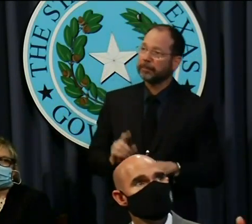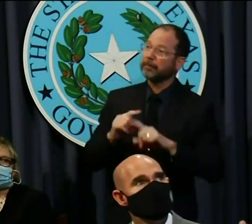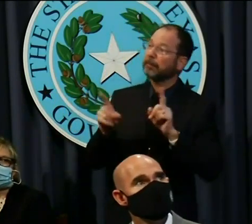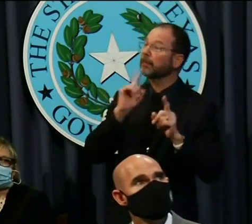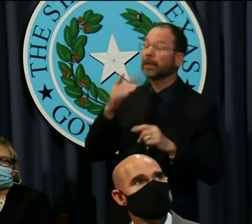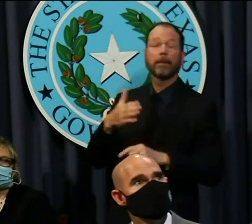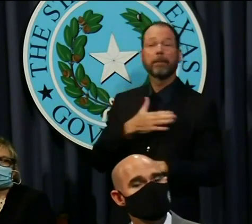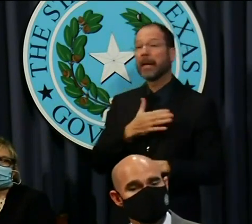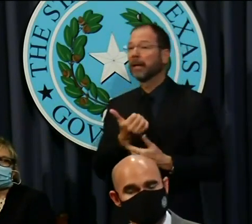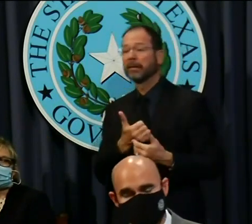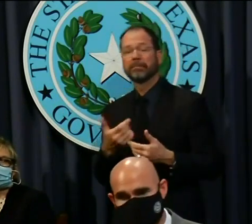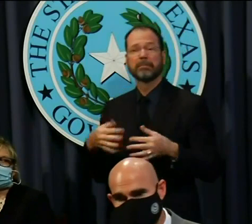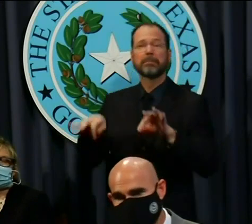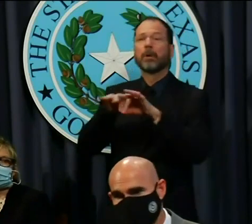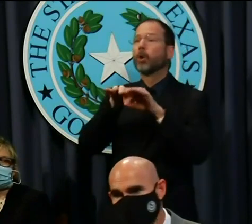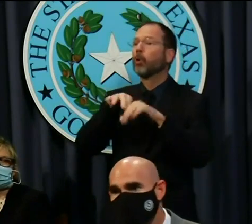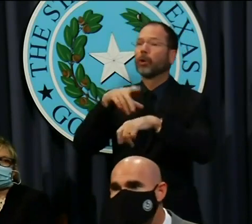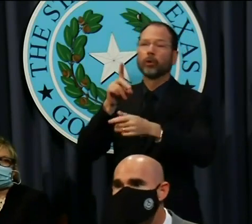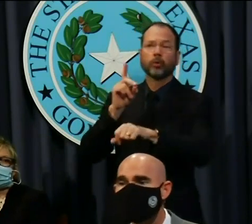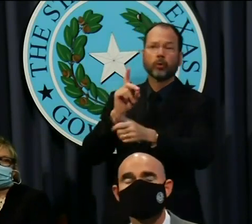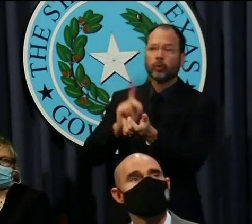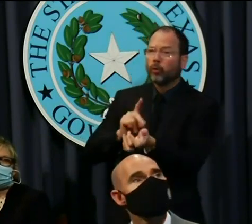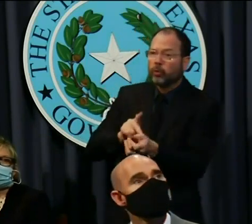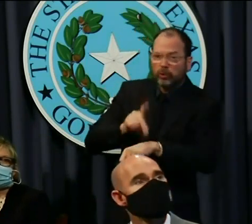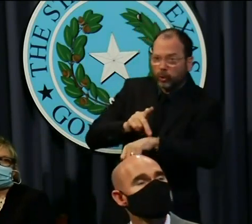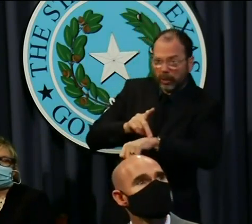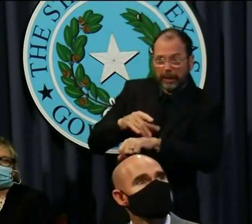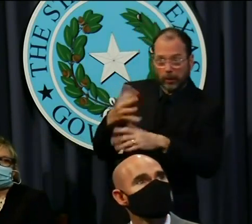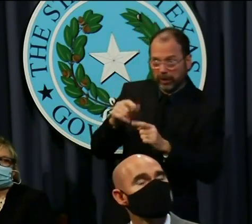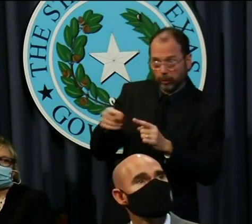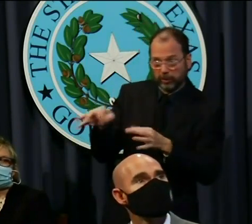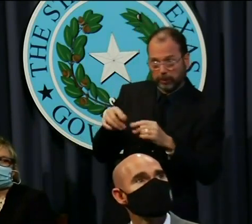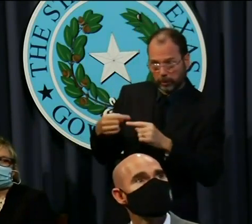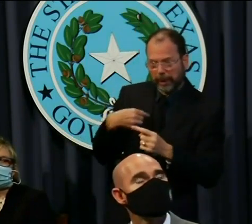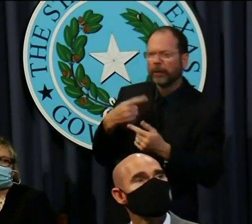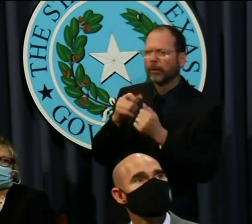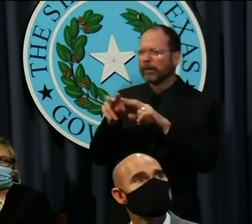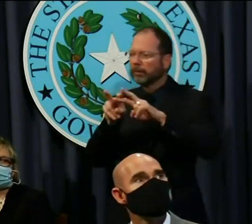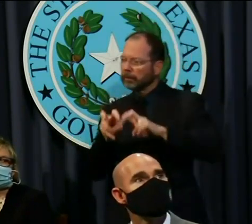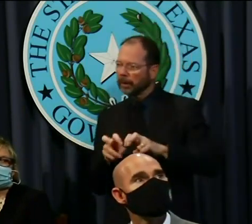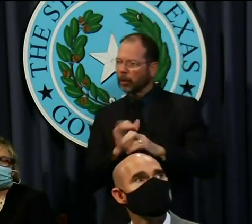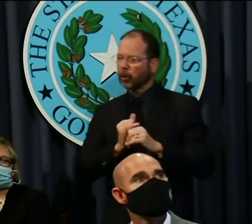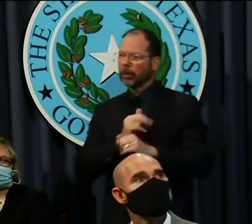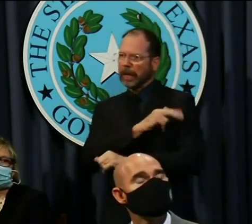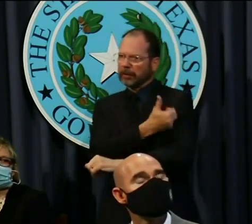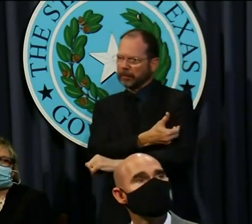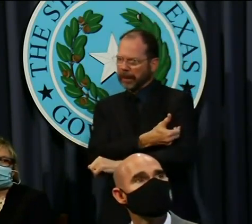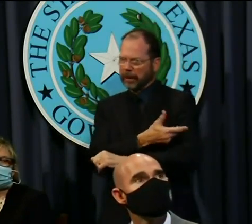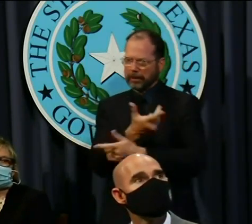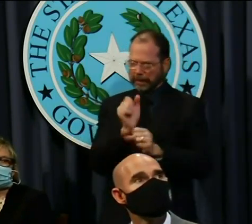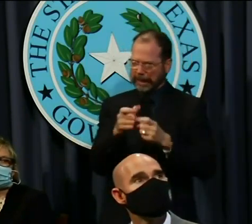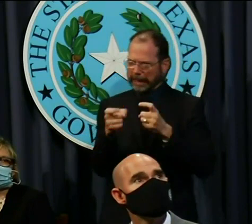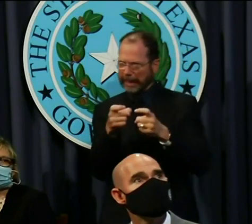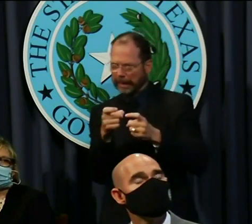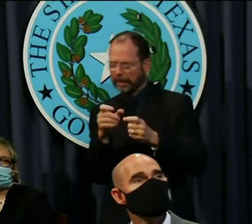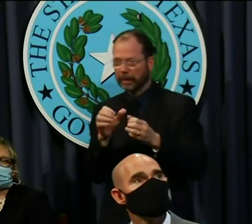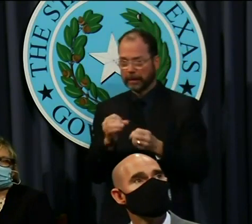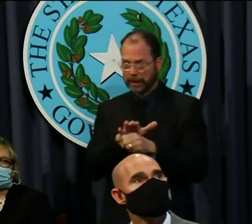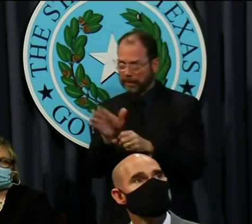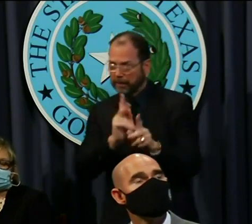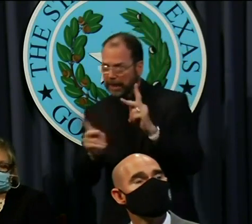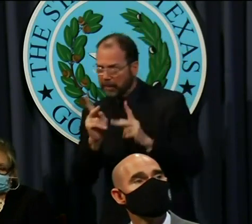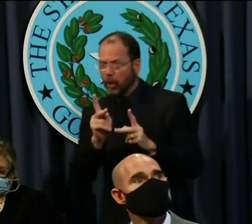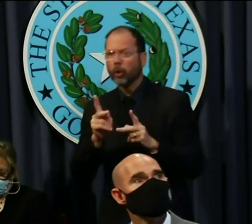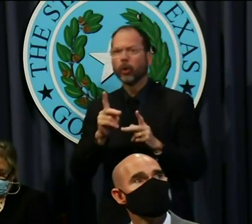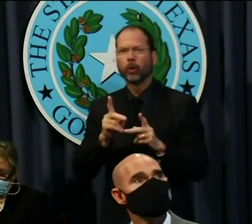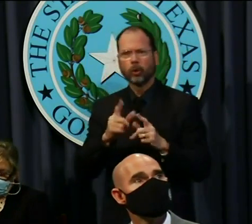really, my primary role and responsibility, as you outlined for me, was to assess our healthcare capacity and the manpower that it would